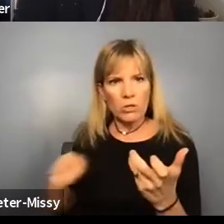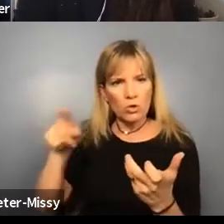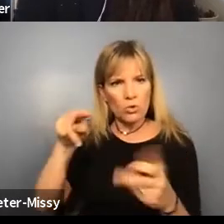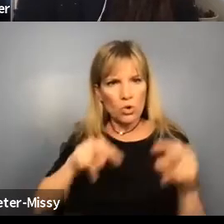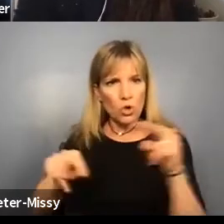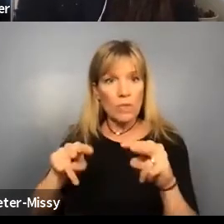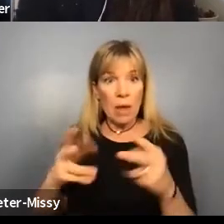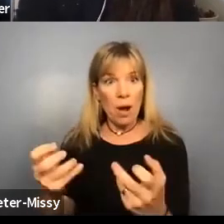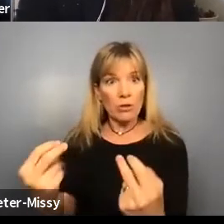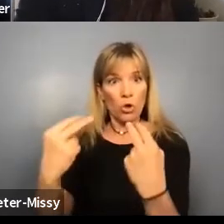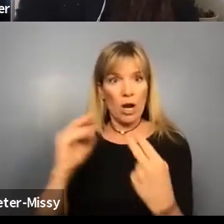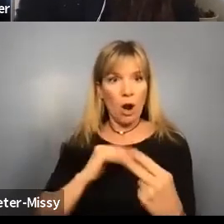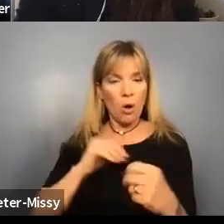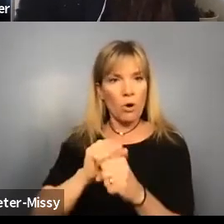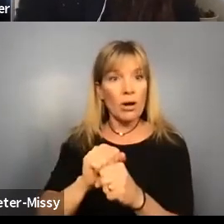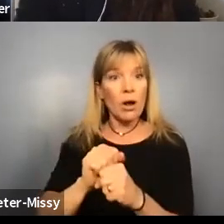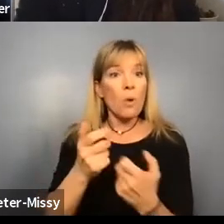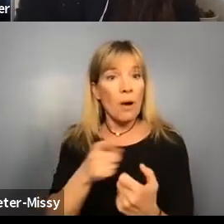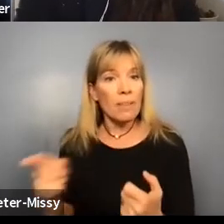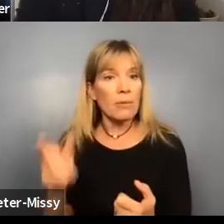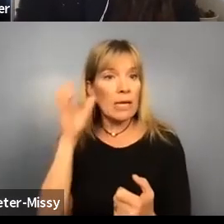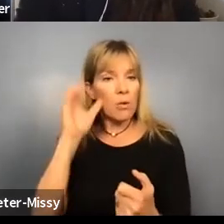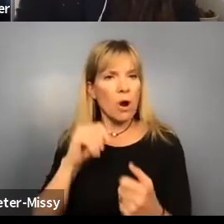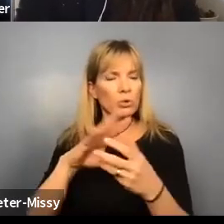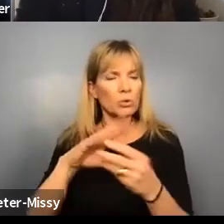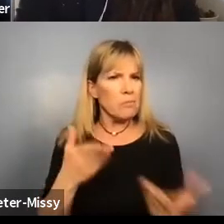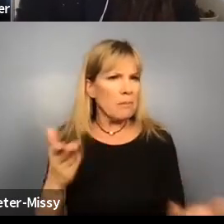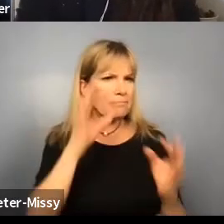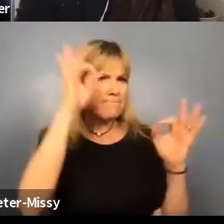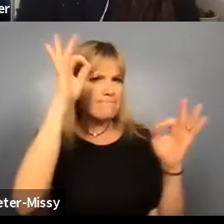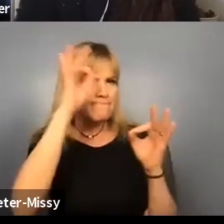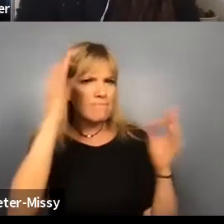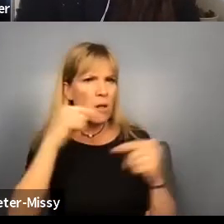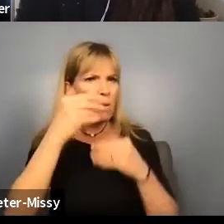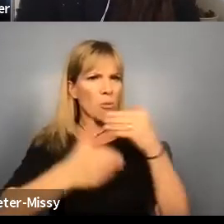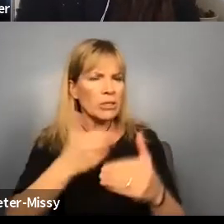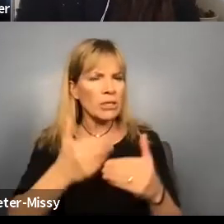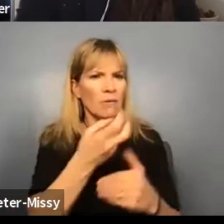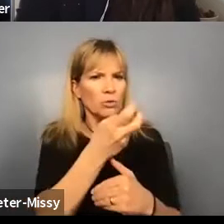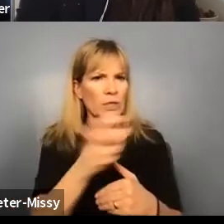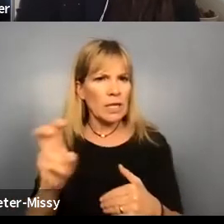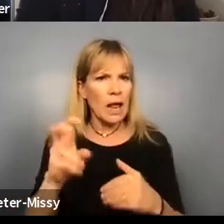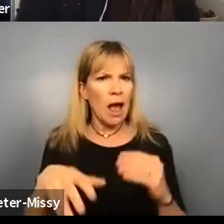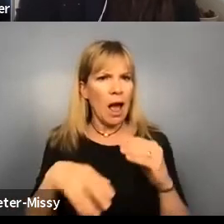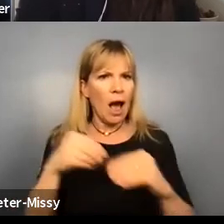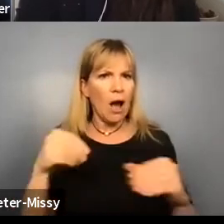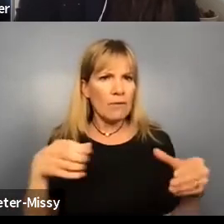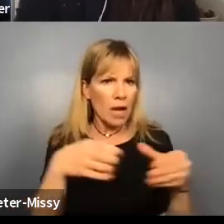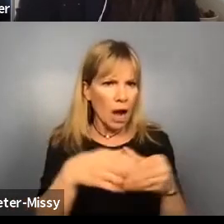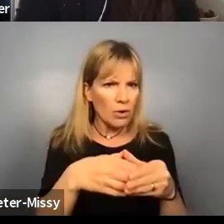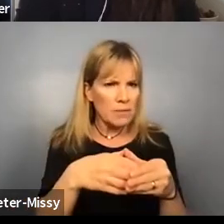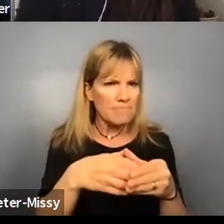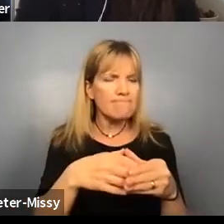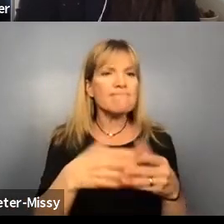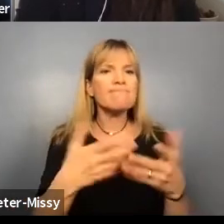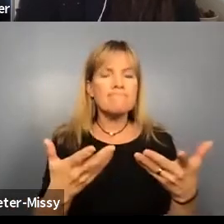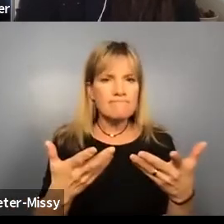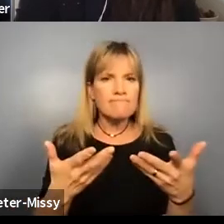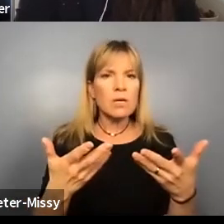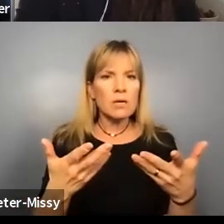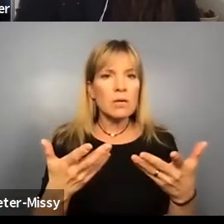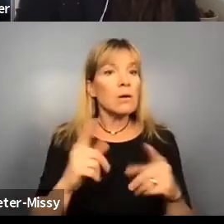at our work and hear our stories might not know much about the process of transitioning out of a congregate setting. Um,